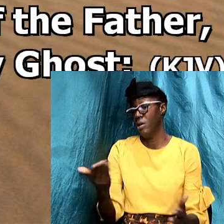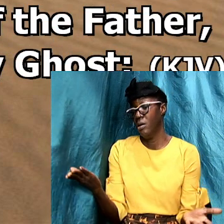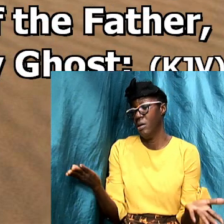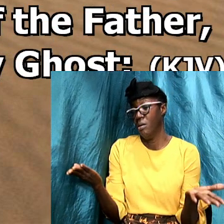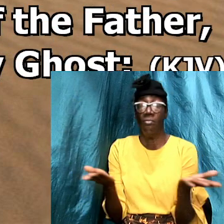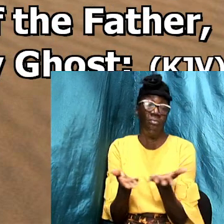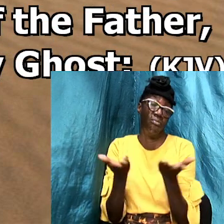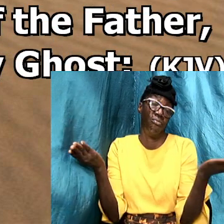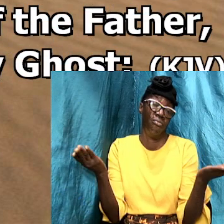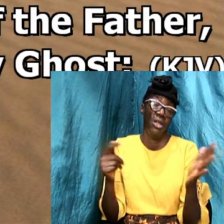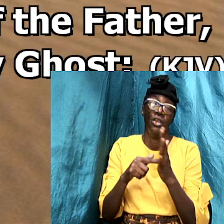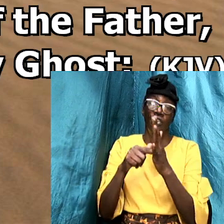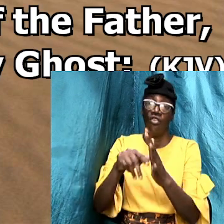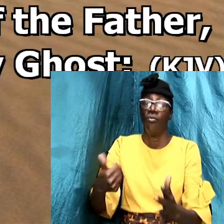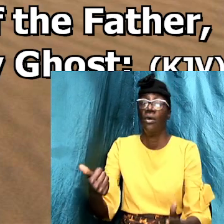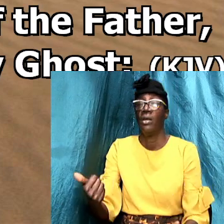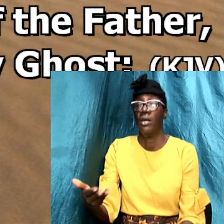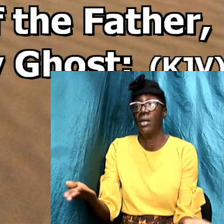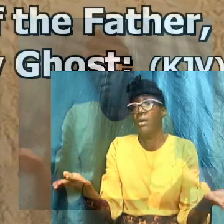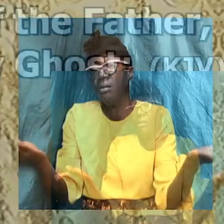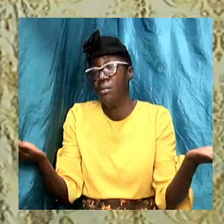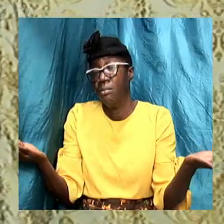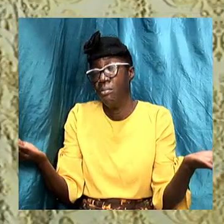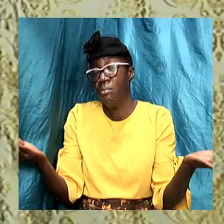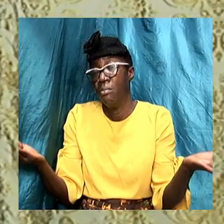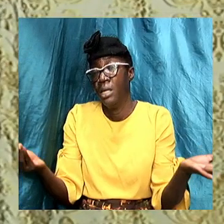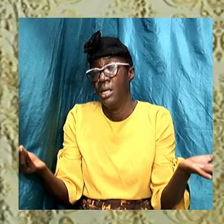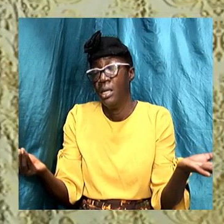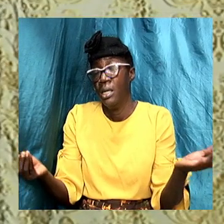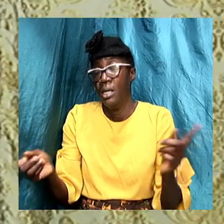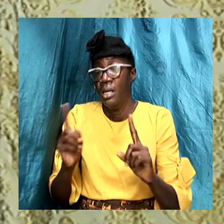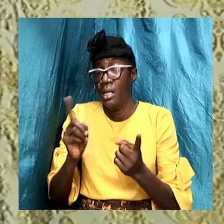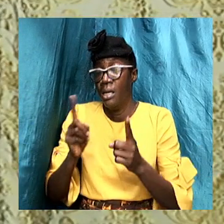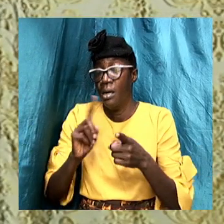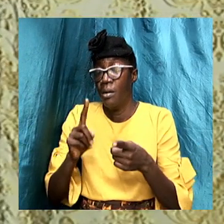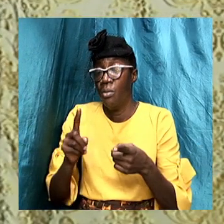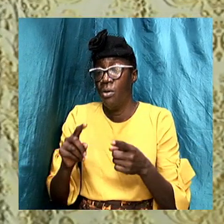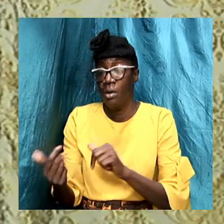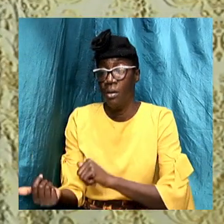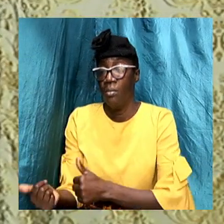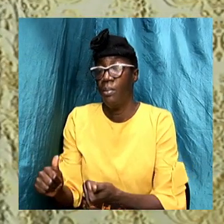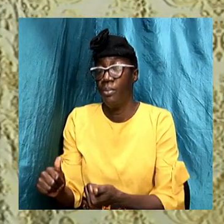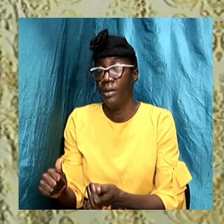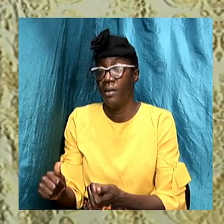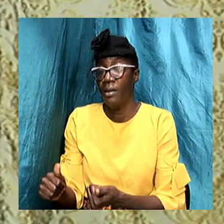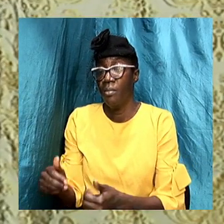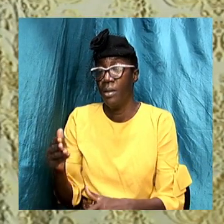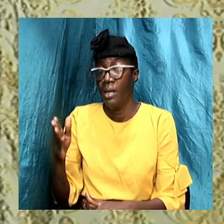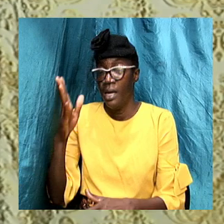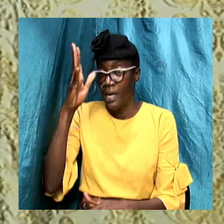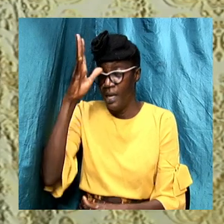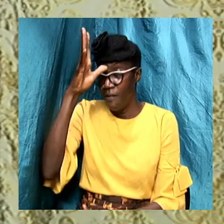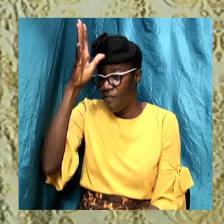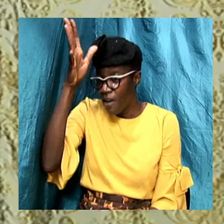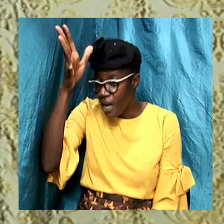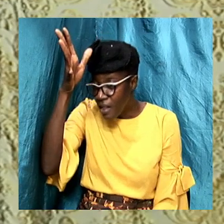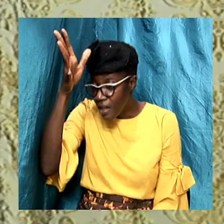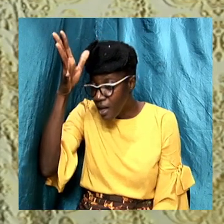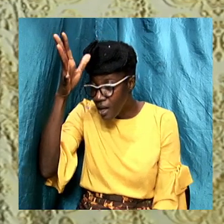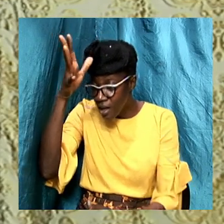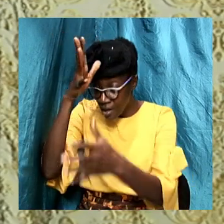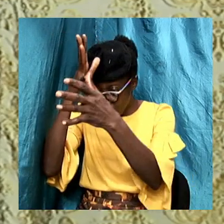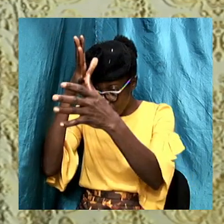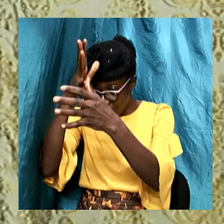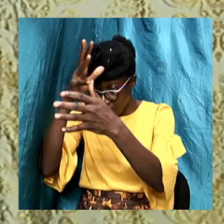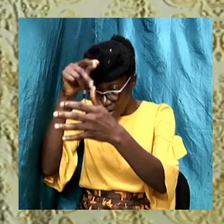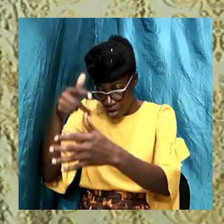show me another scripture that mentions about baptism in the father in the son and in the